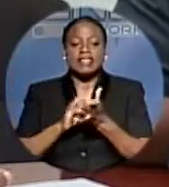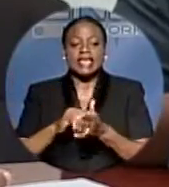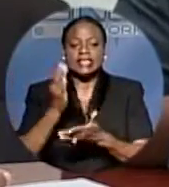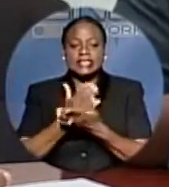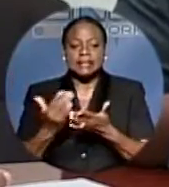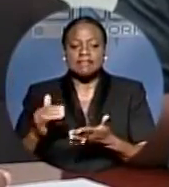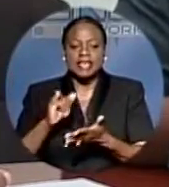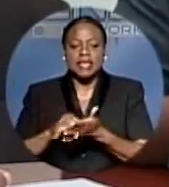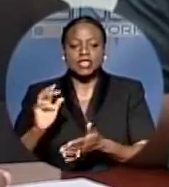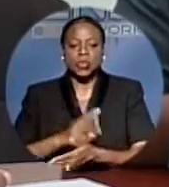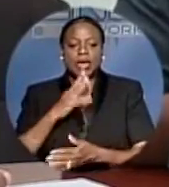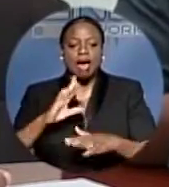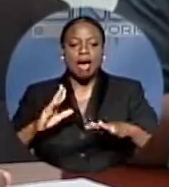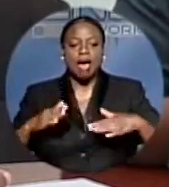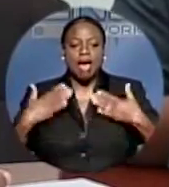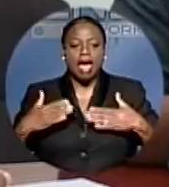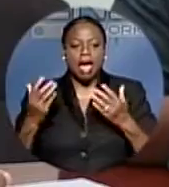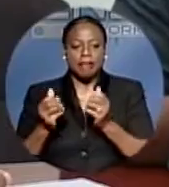that we are happy with.